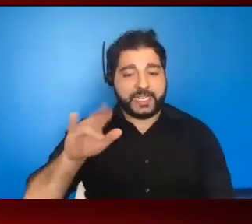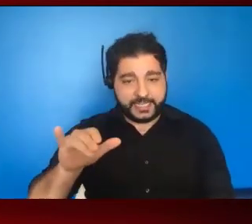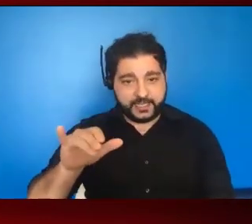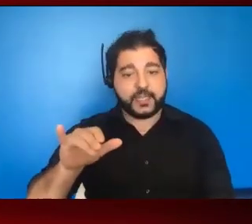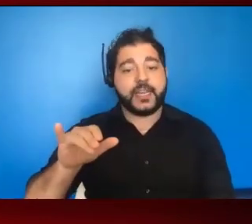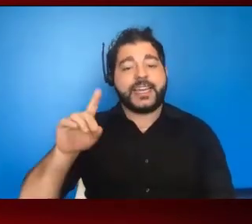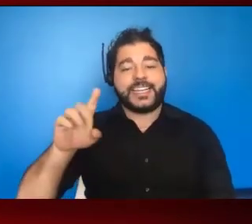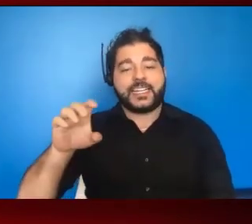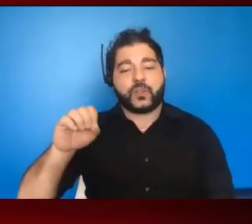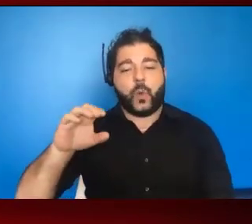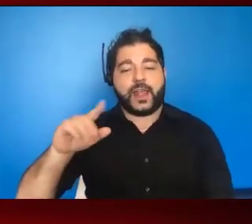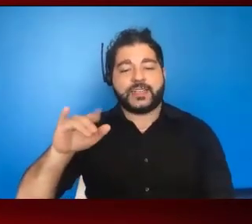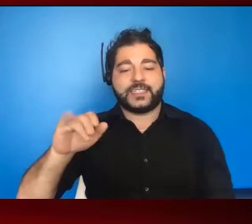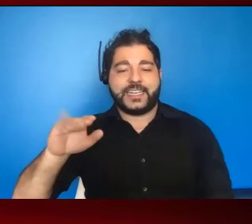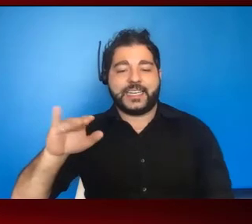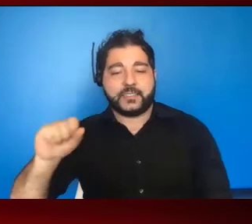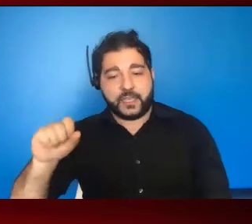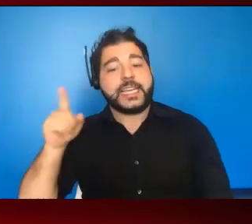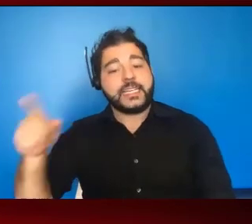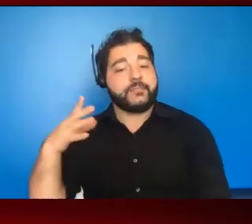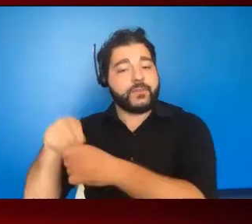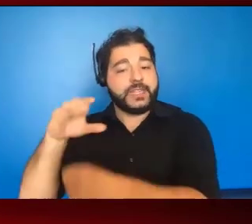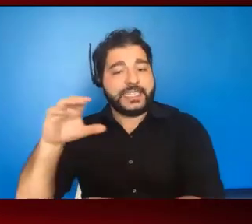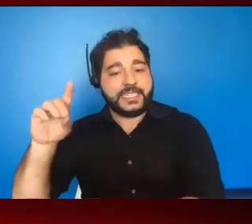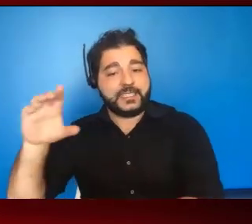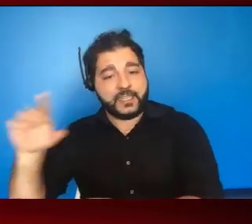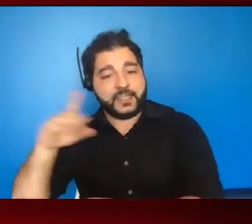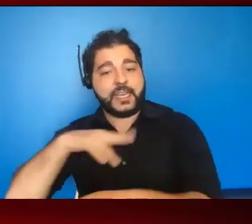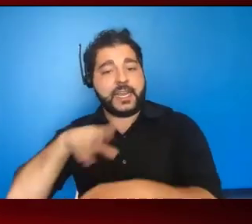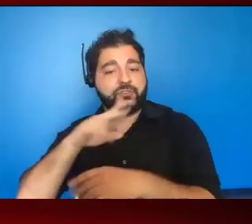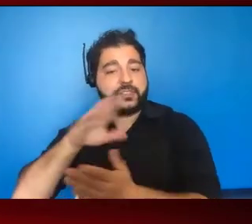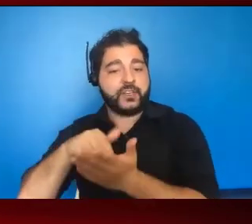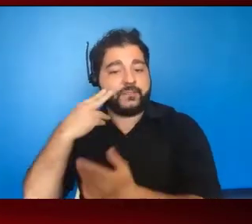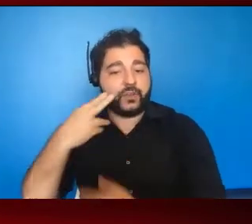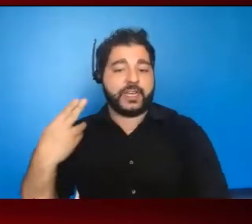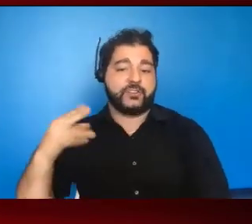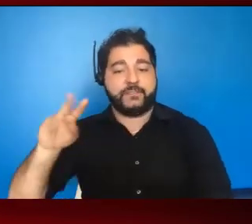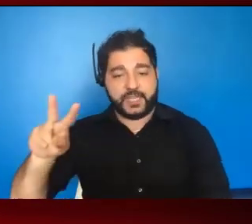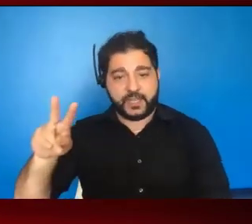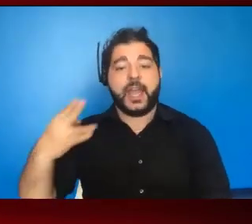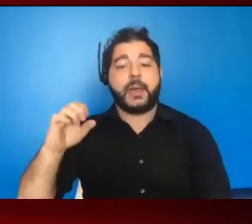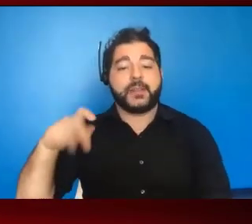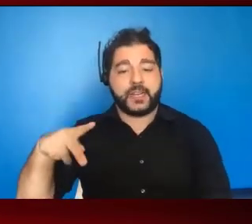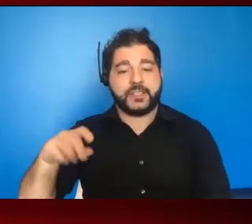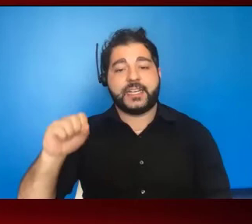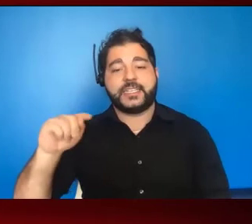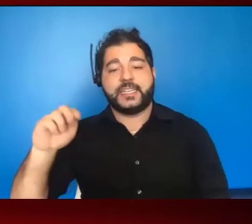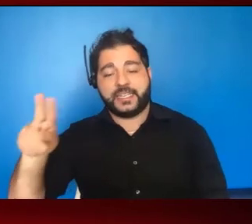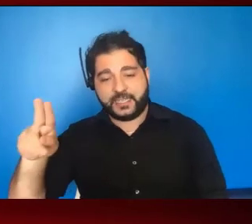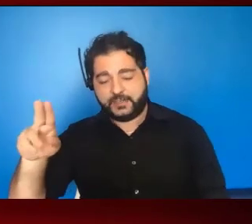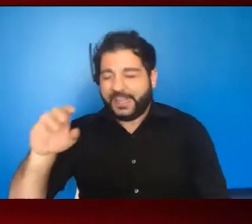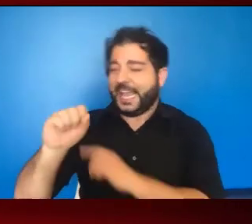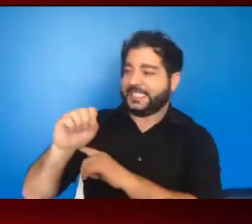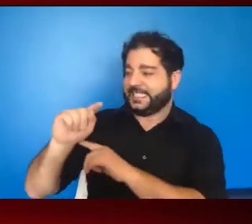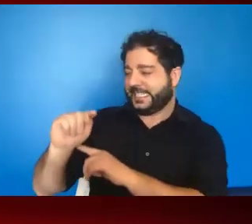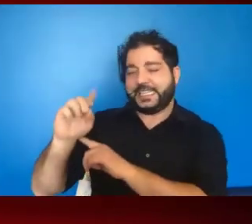of the Division of HIV AIDS Prevention in the National Center for HIV, Virohepatitis, STD, and TB prevention. A